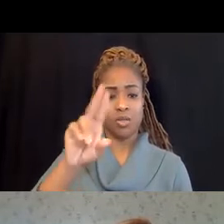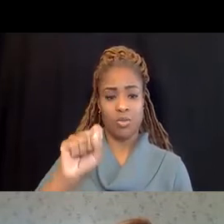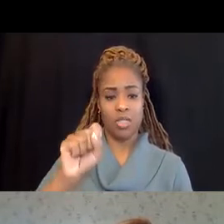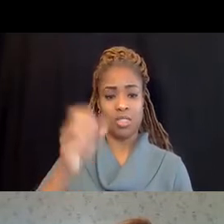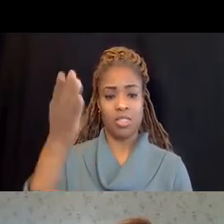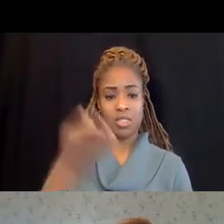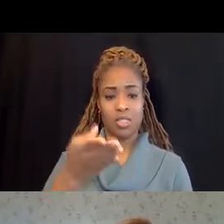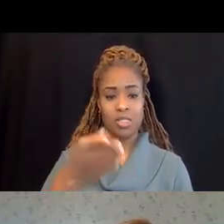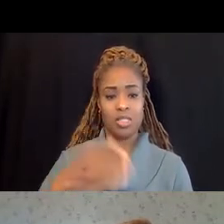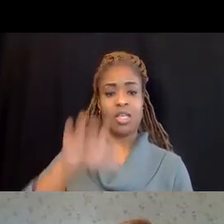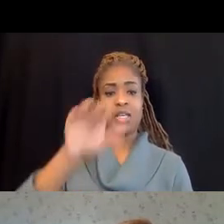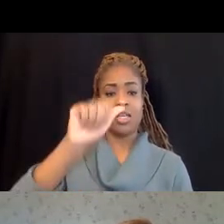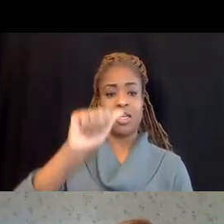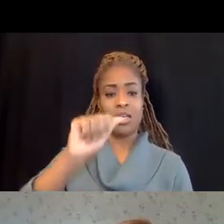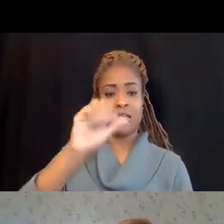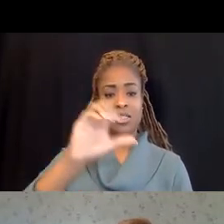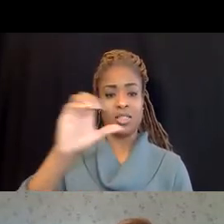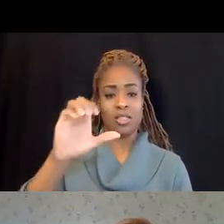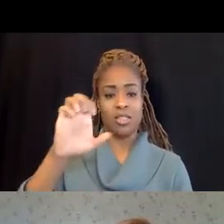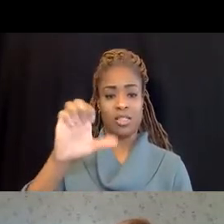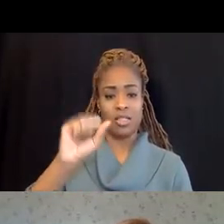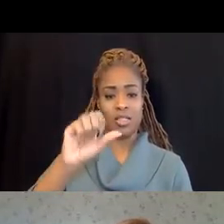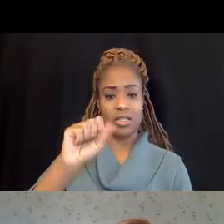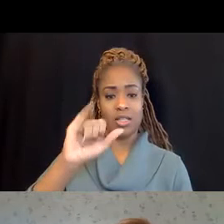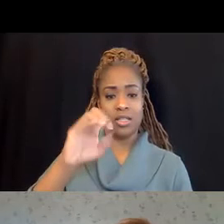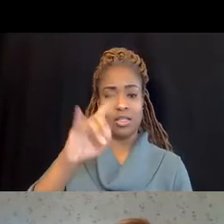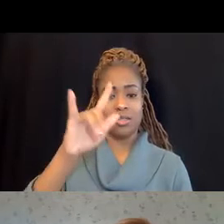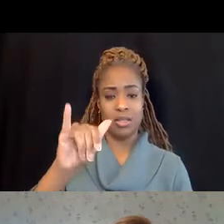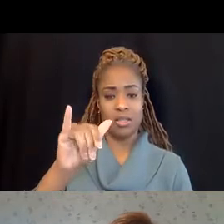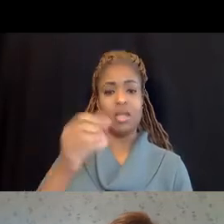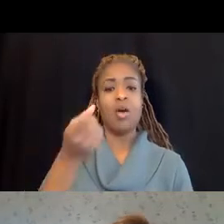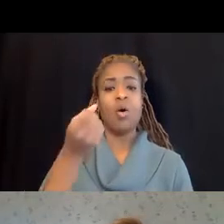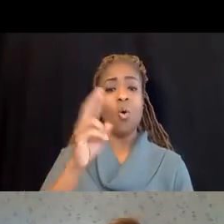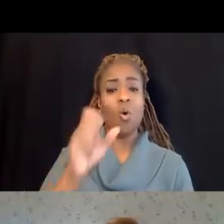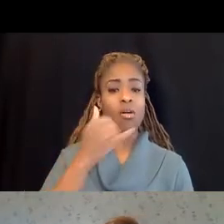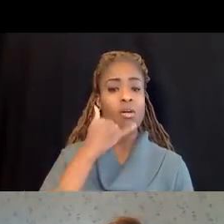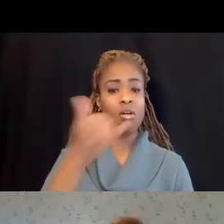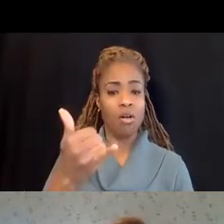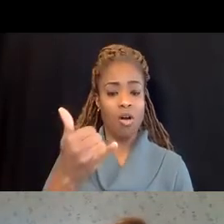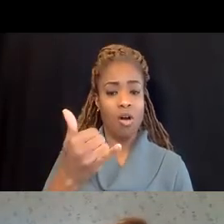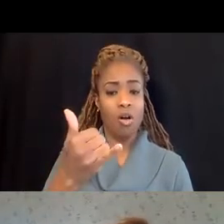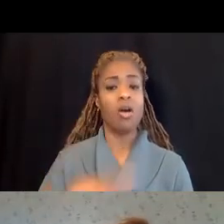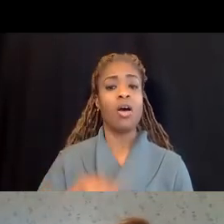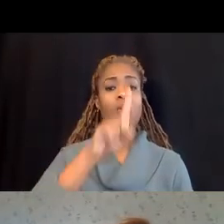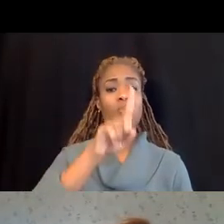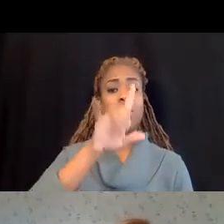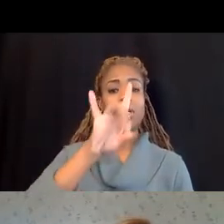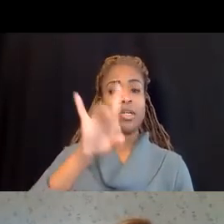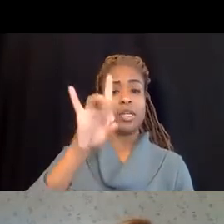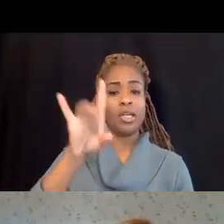forward slash accessibility or their toll free number at 1